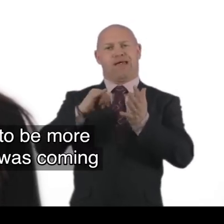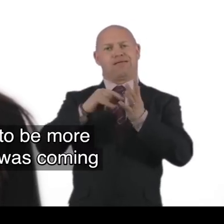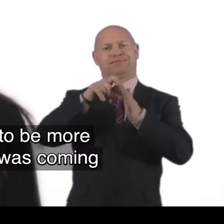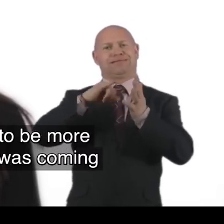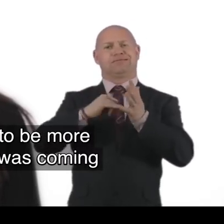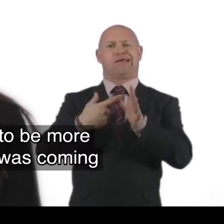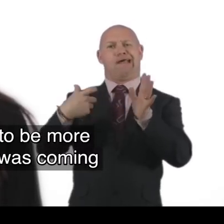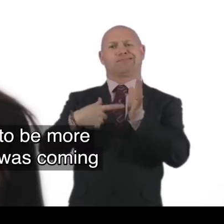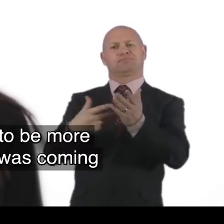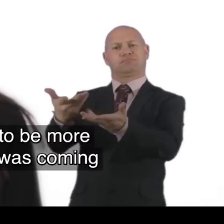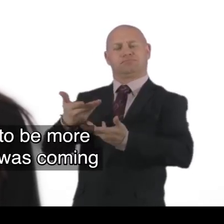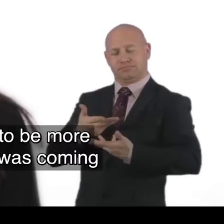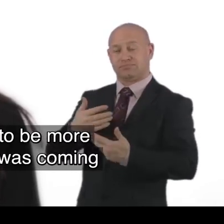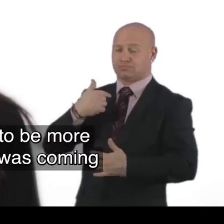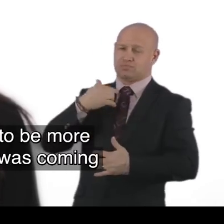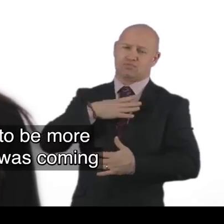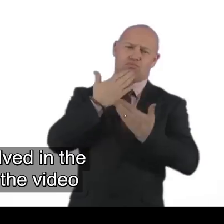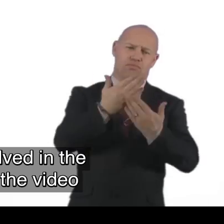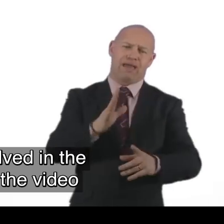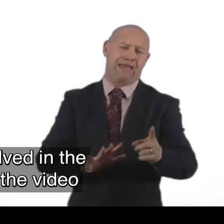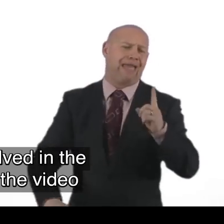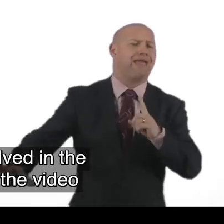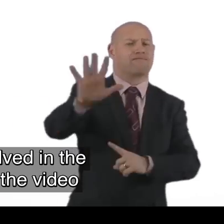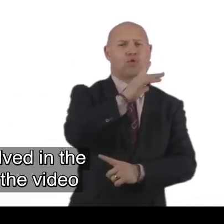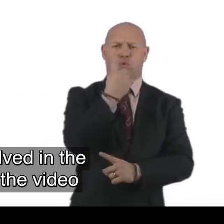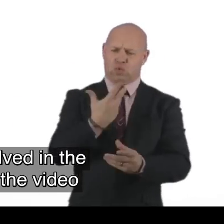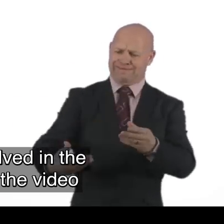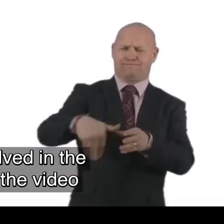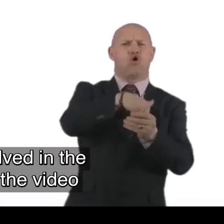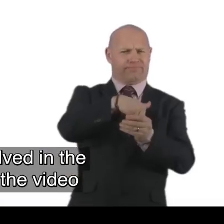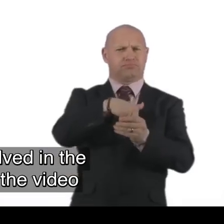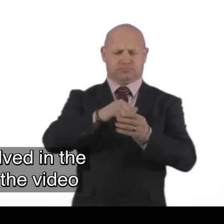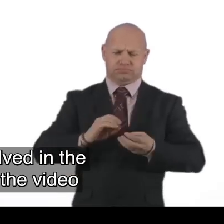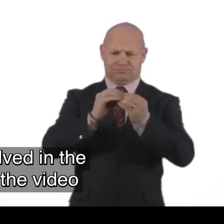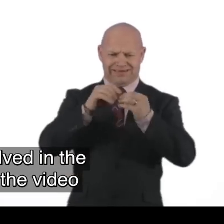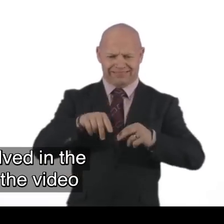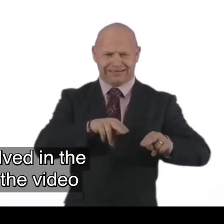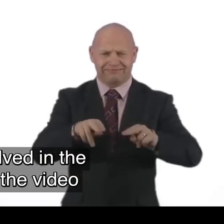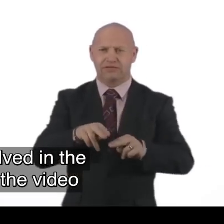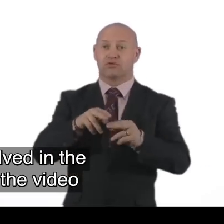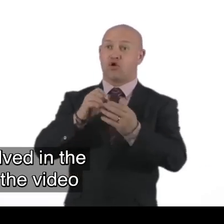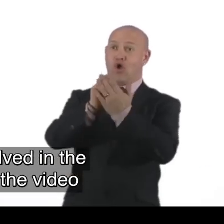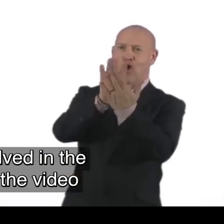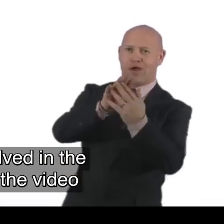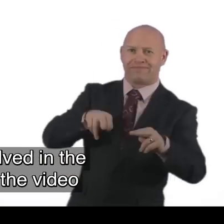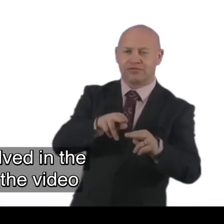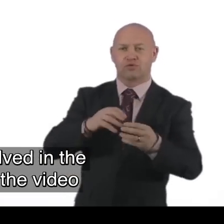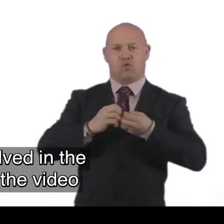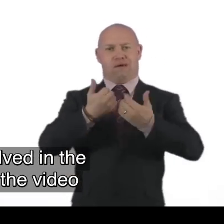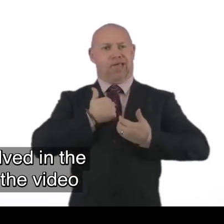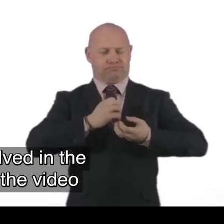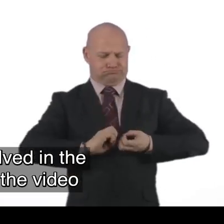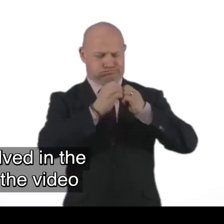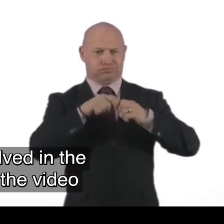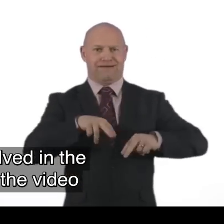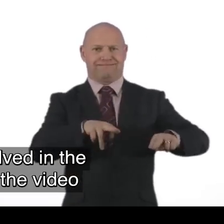the self direct. To support act. That was coming in. The We would like to thank. Who's been involved. In the making. Of the video. In the video.